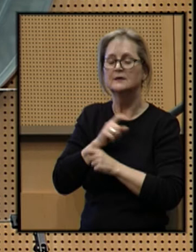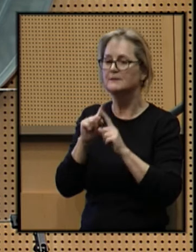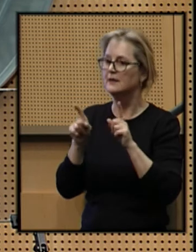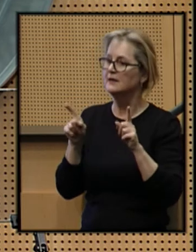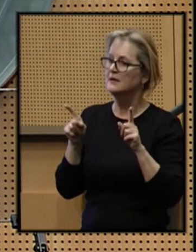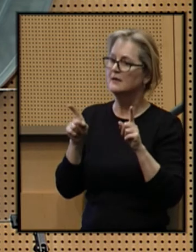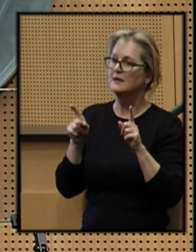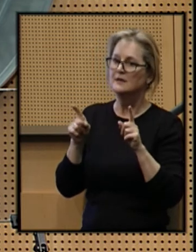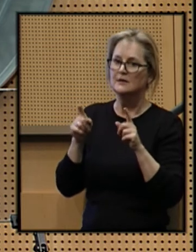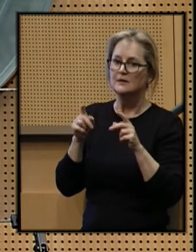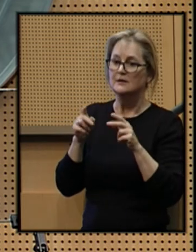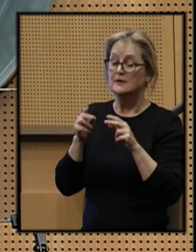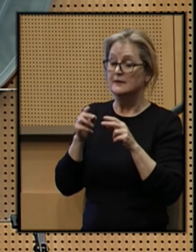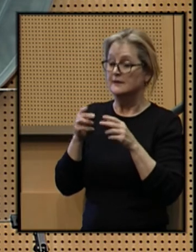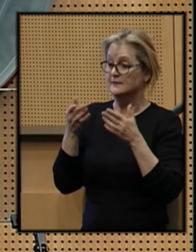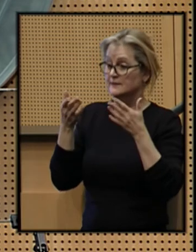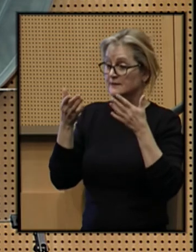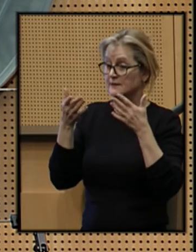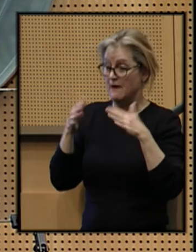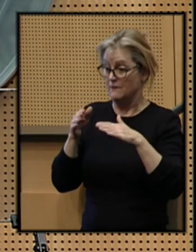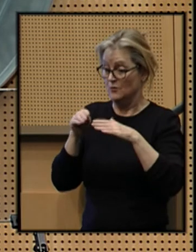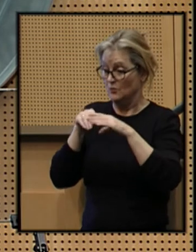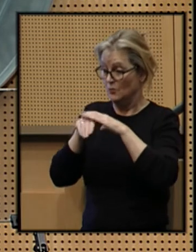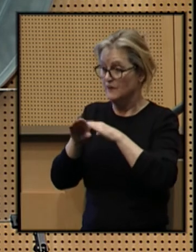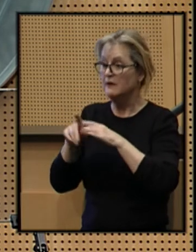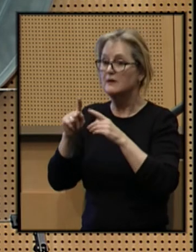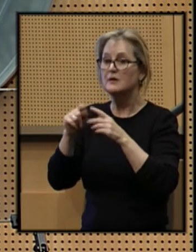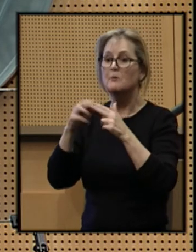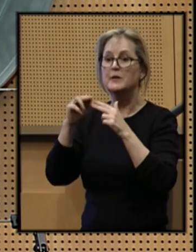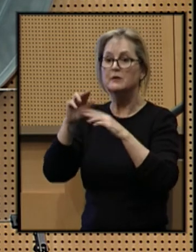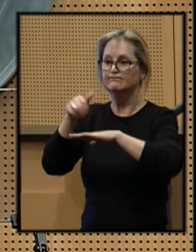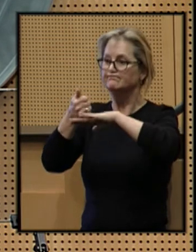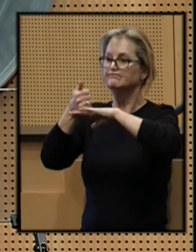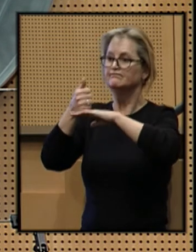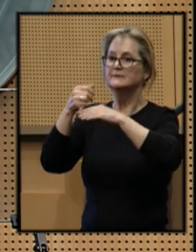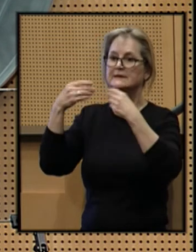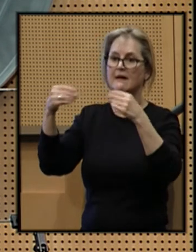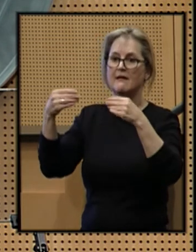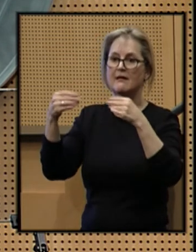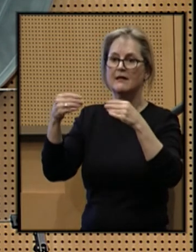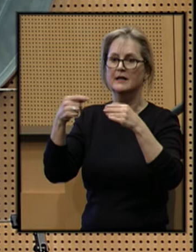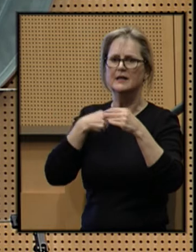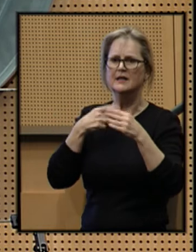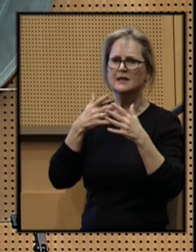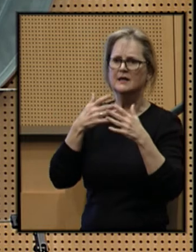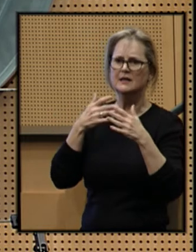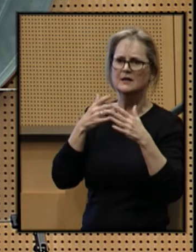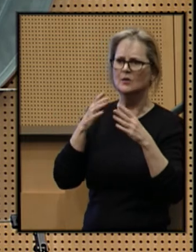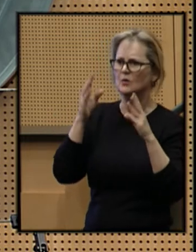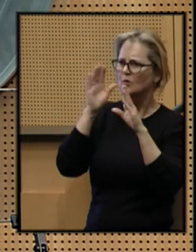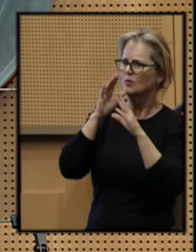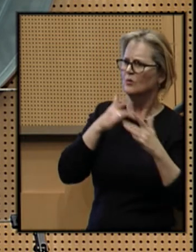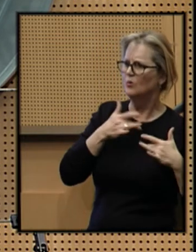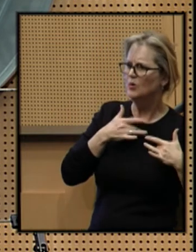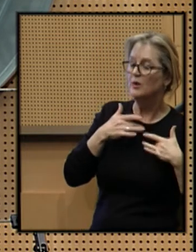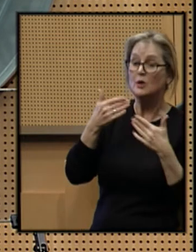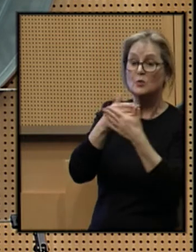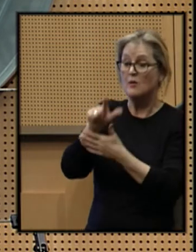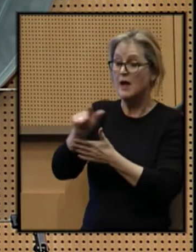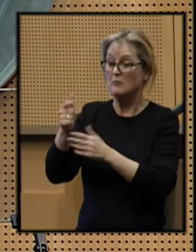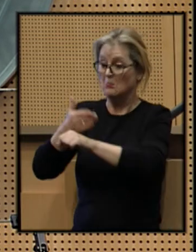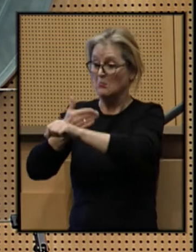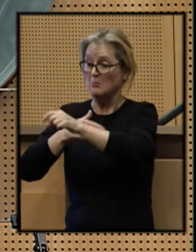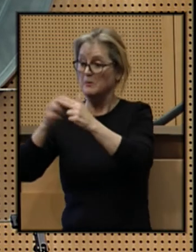But shortly after he moved in, the building was put up for sale. He worried a new landlord would renovate the building